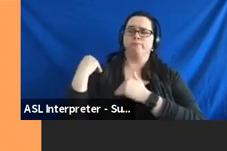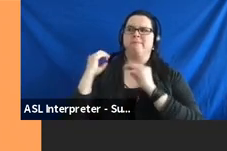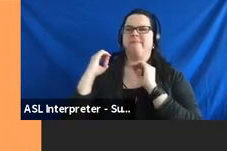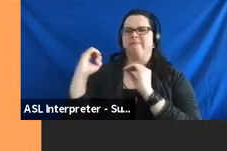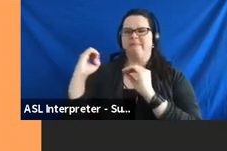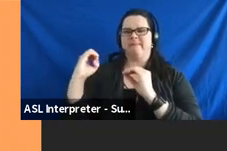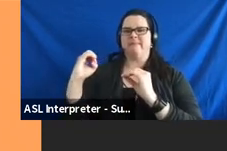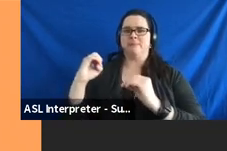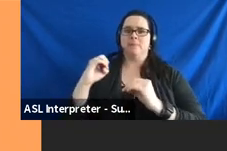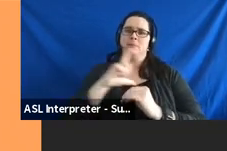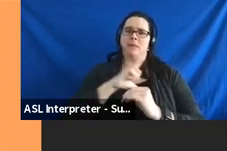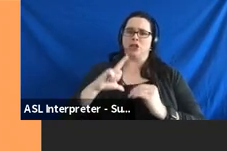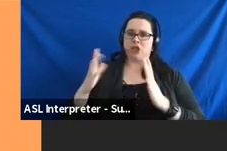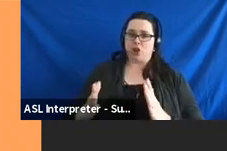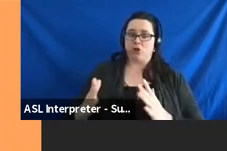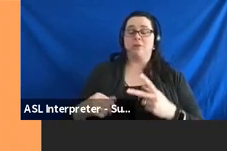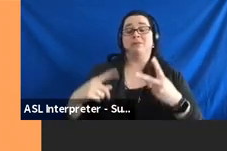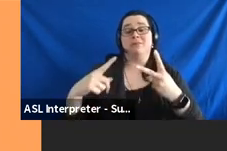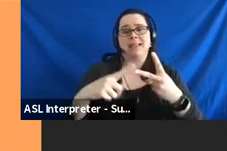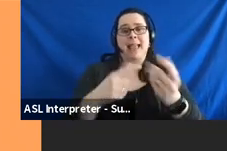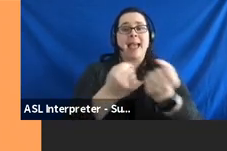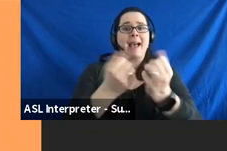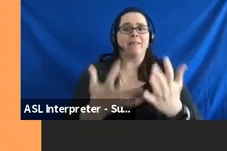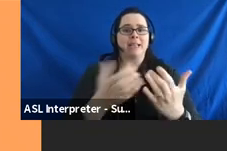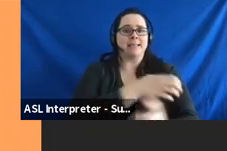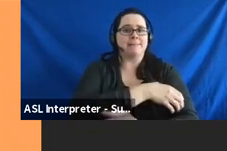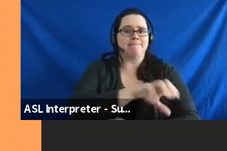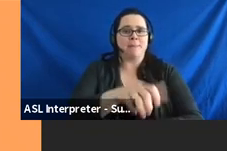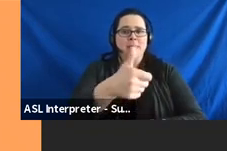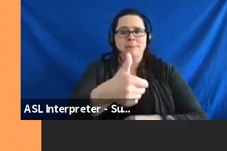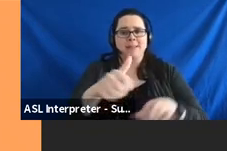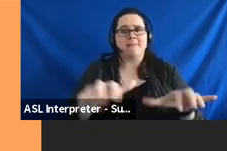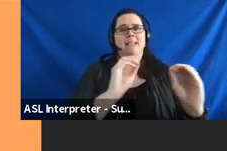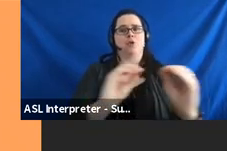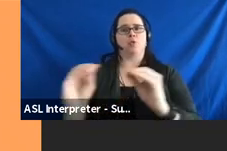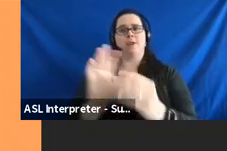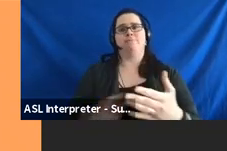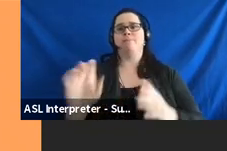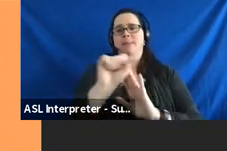educating. The second one is having our advocates and throughout the state doing that education.